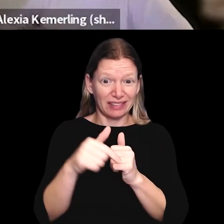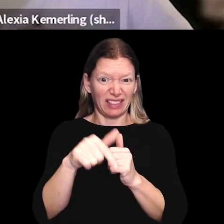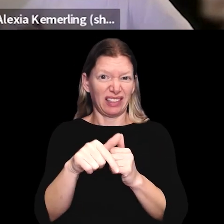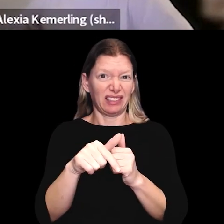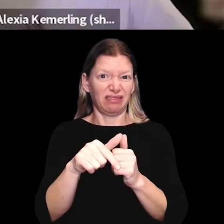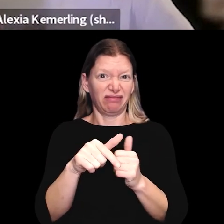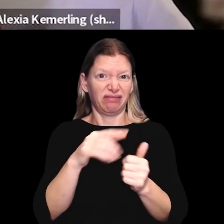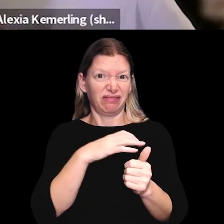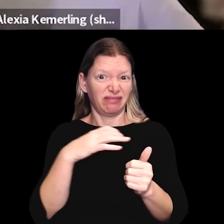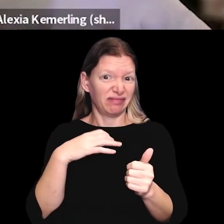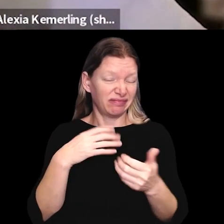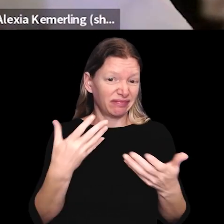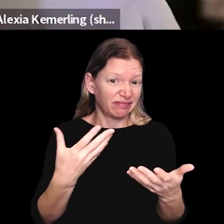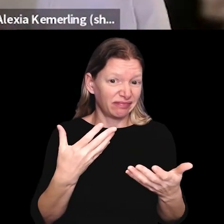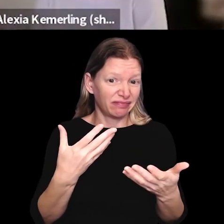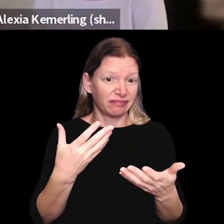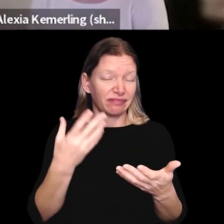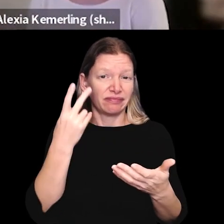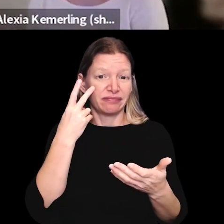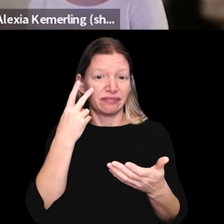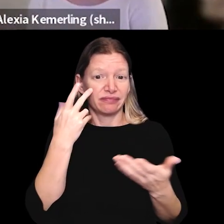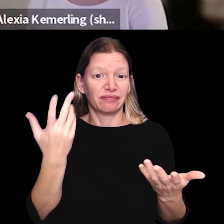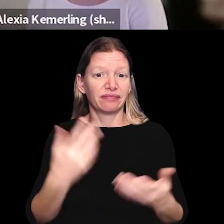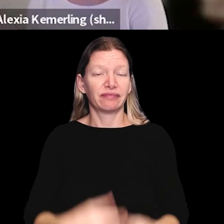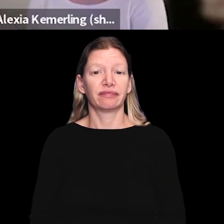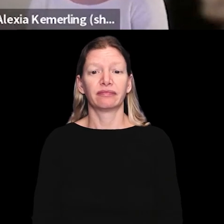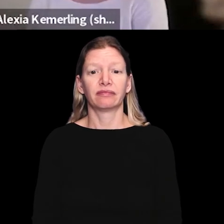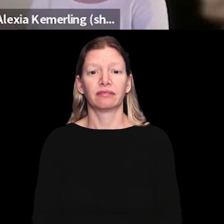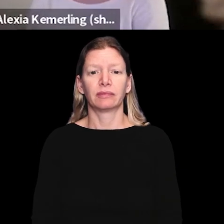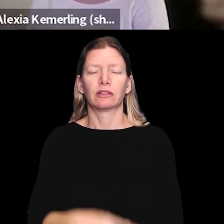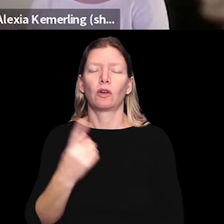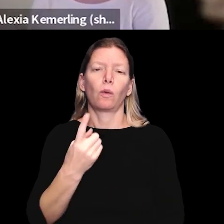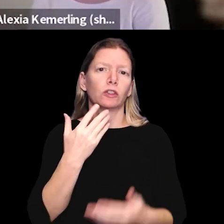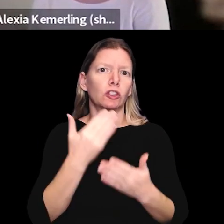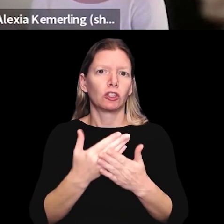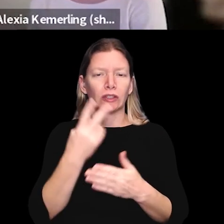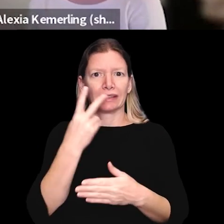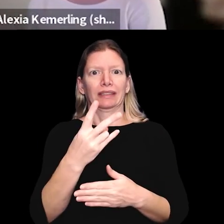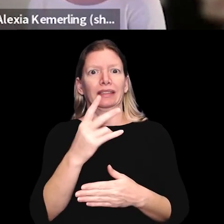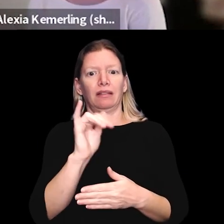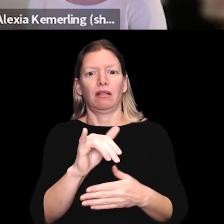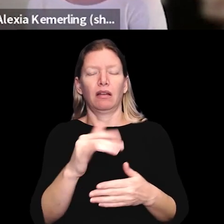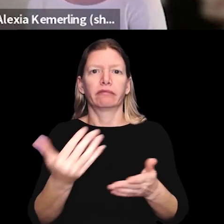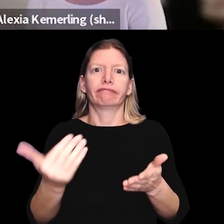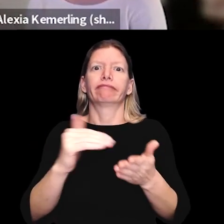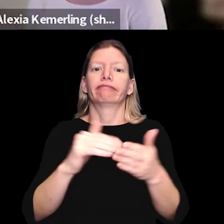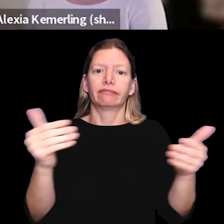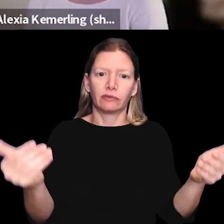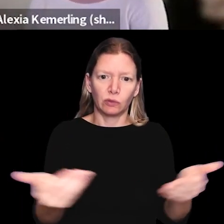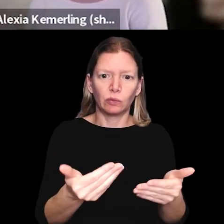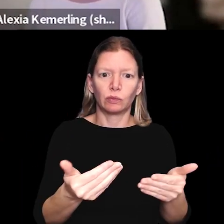has a high chance of passing this session, but it is always good to see it